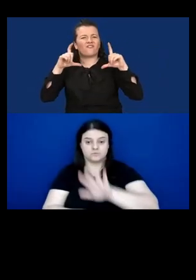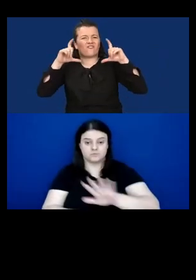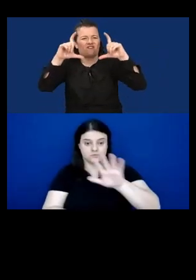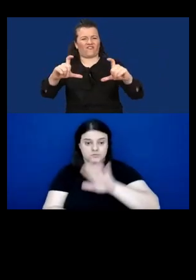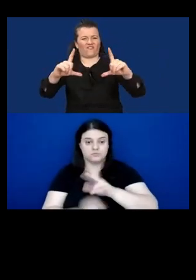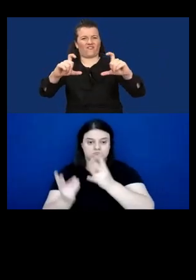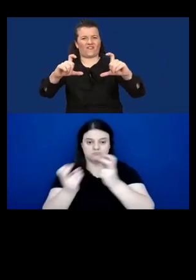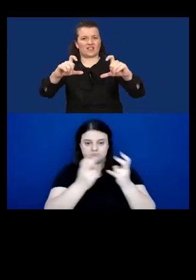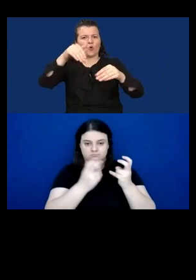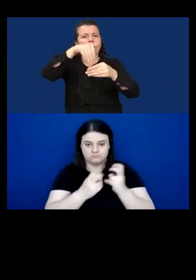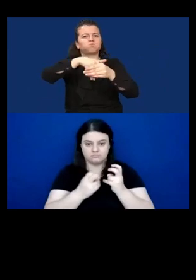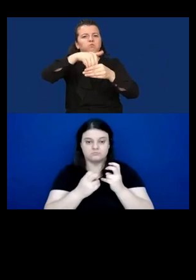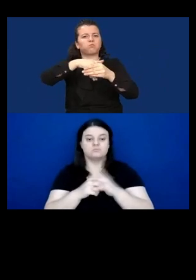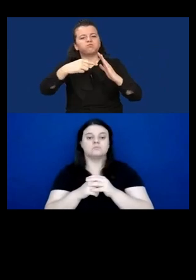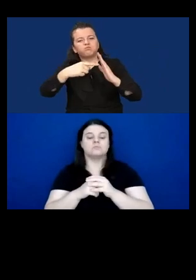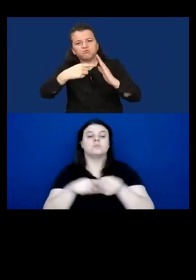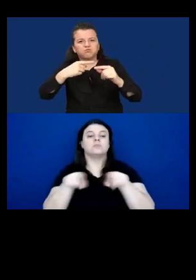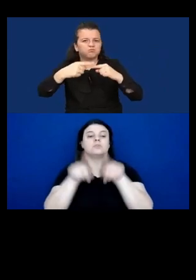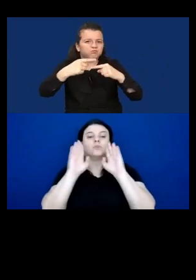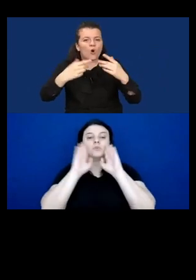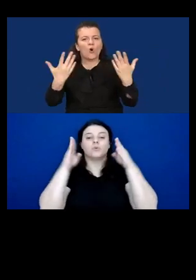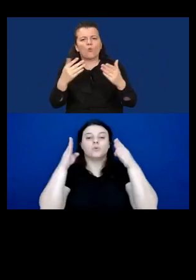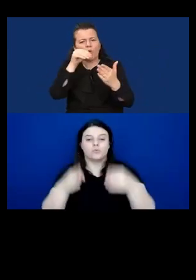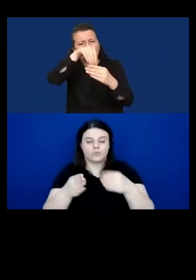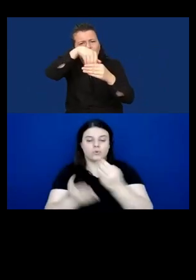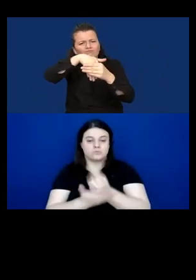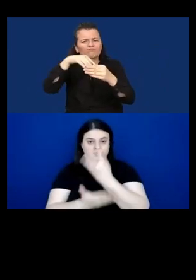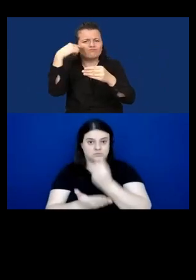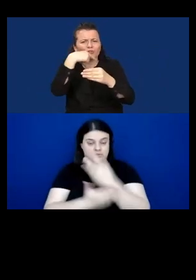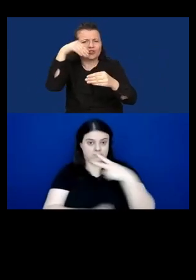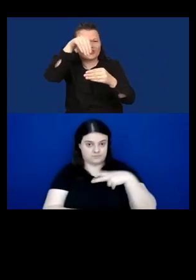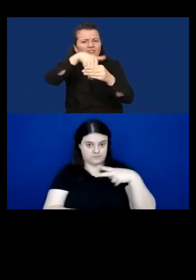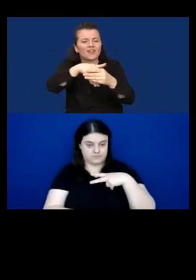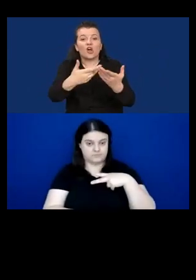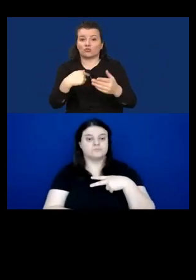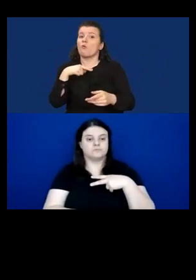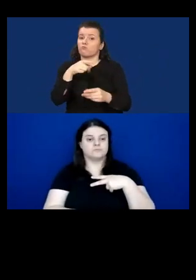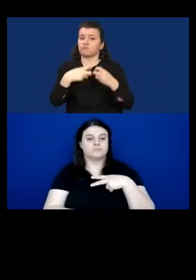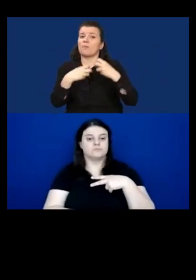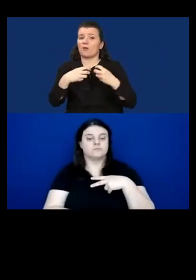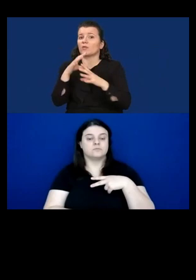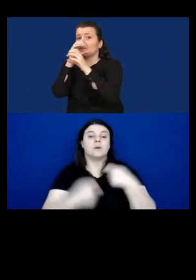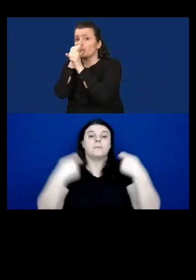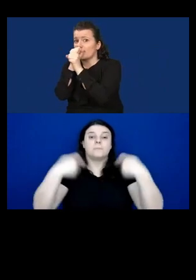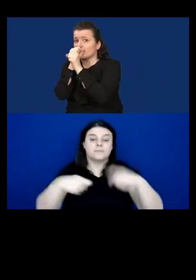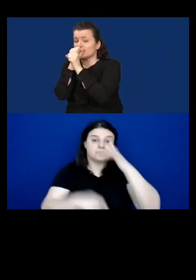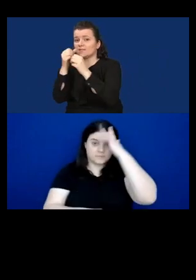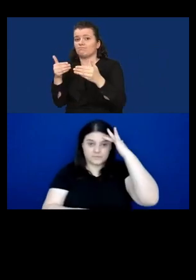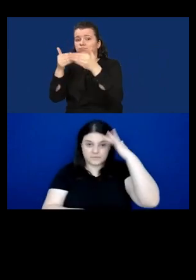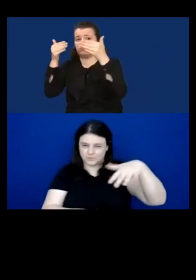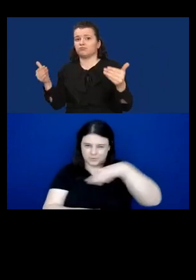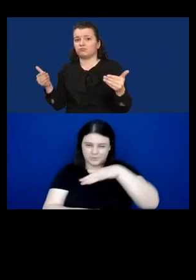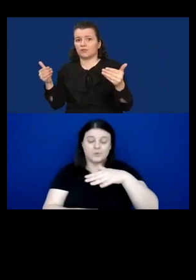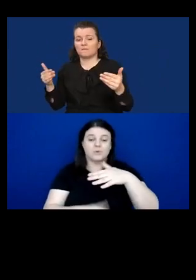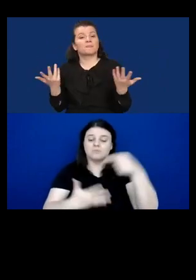and face recognition with questions focused on data privacy in Germany. The needs of people